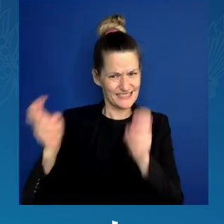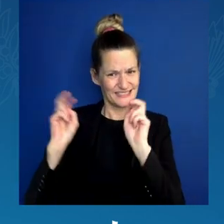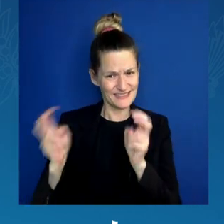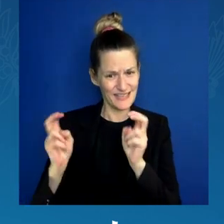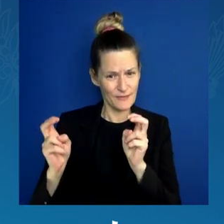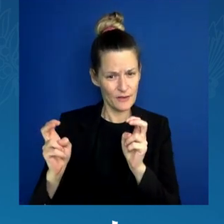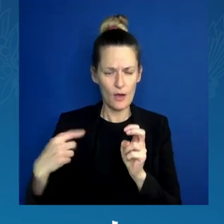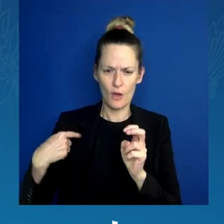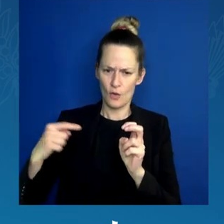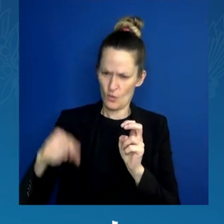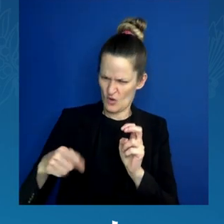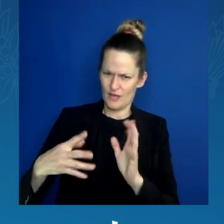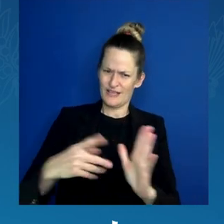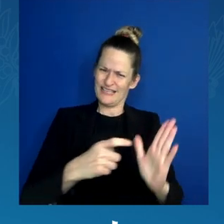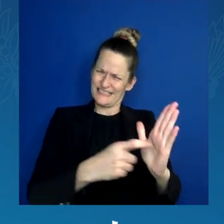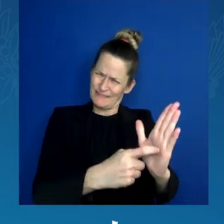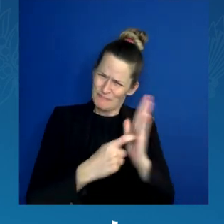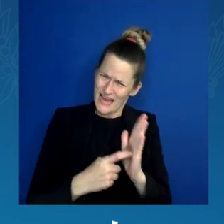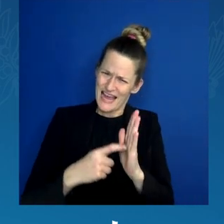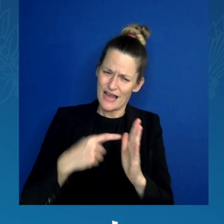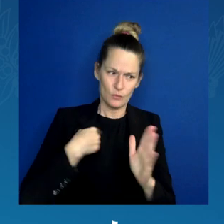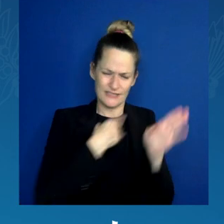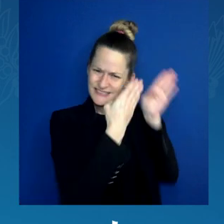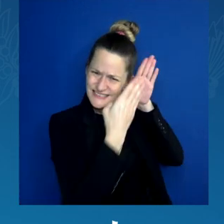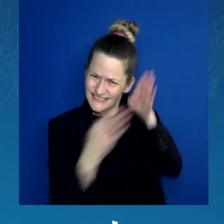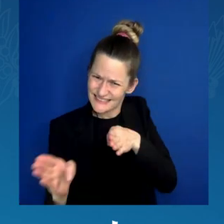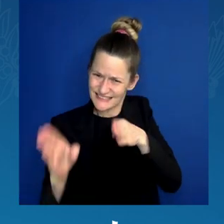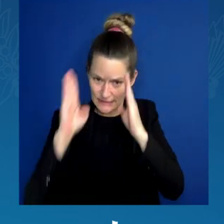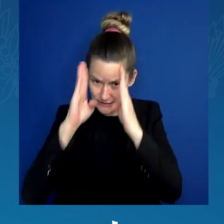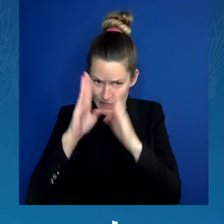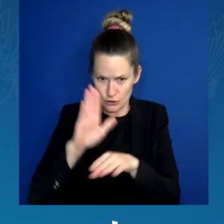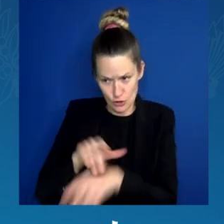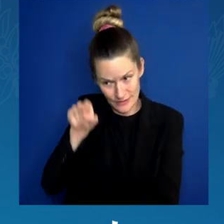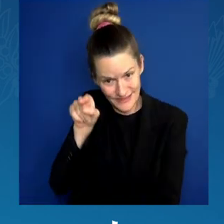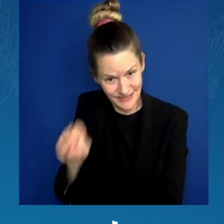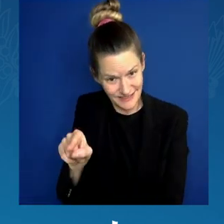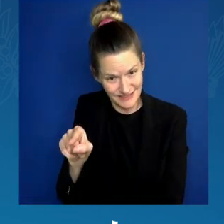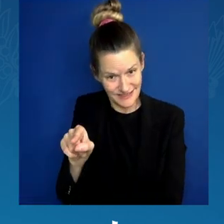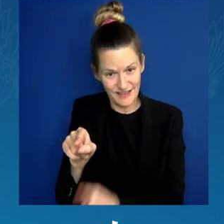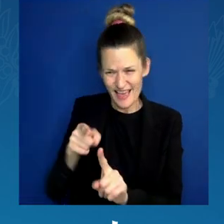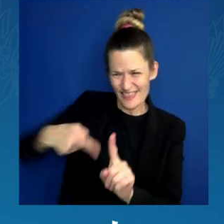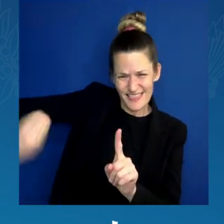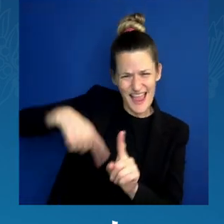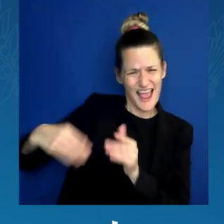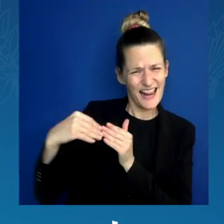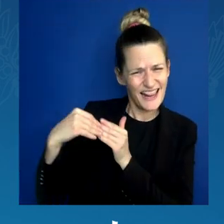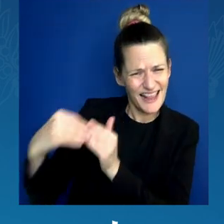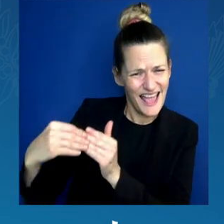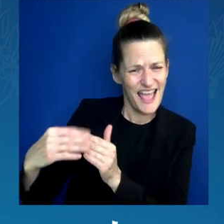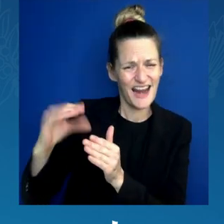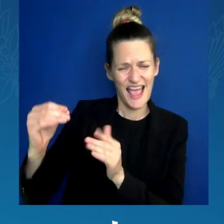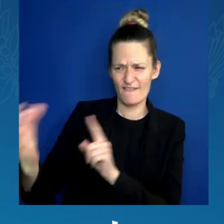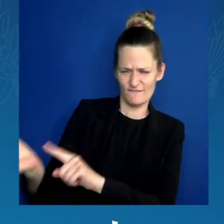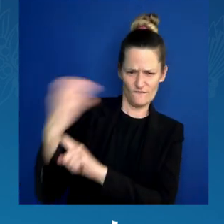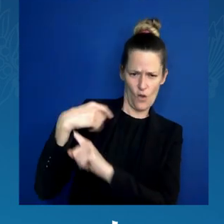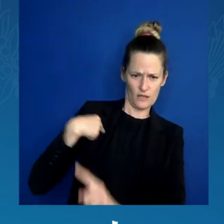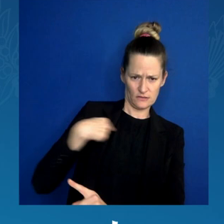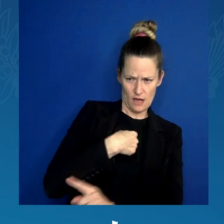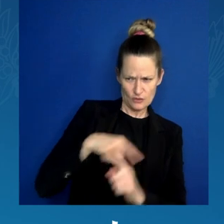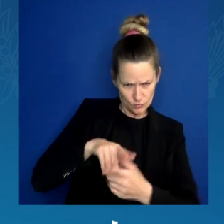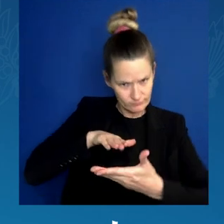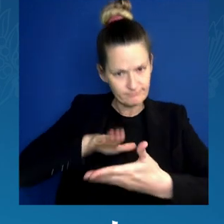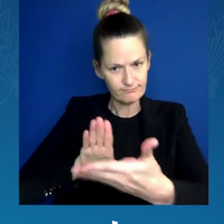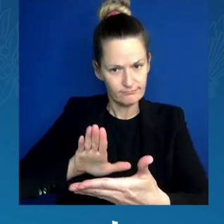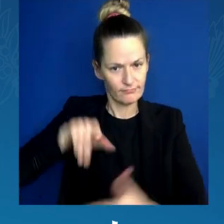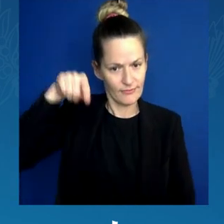us to meet the moment. It is your voices as young leaders that have been